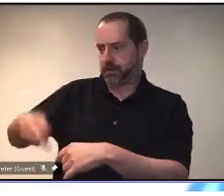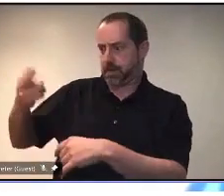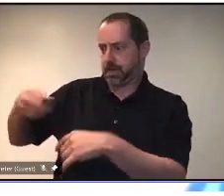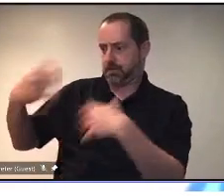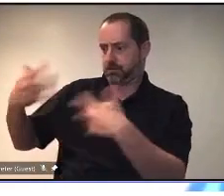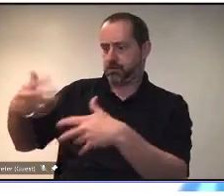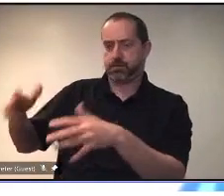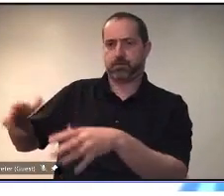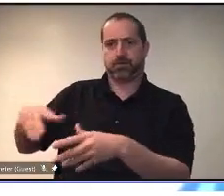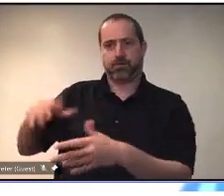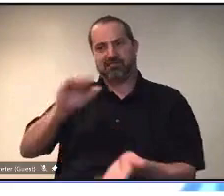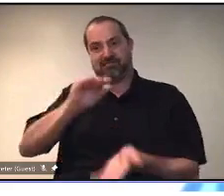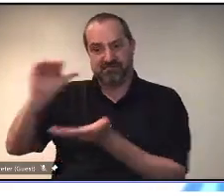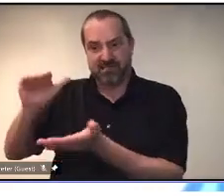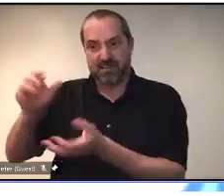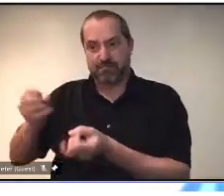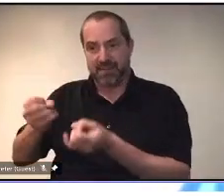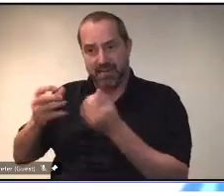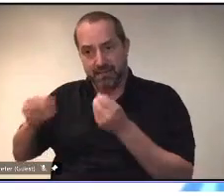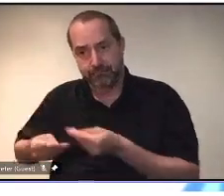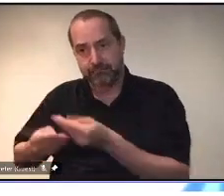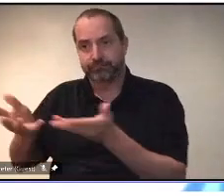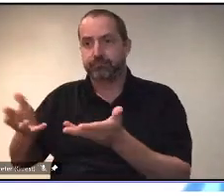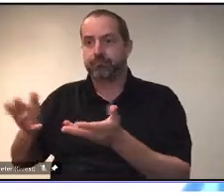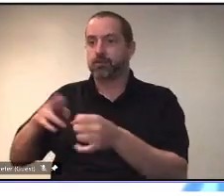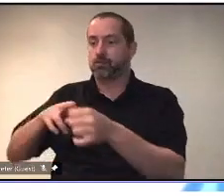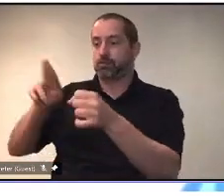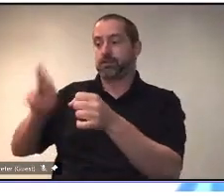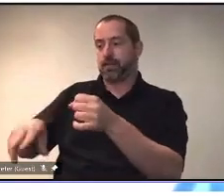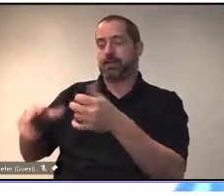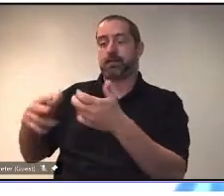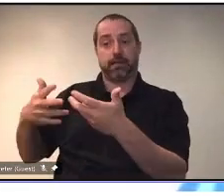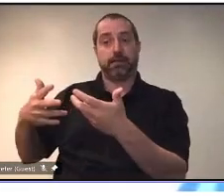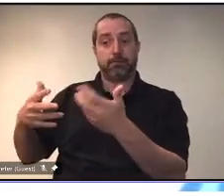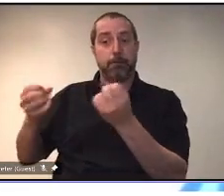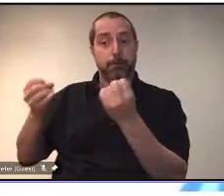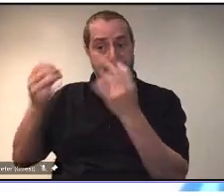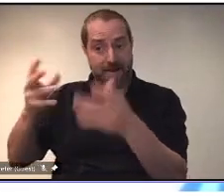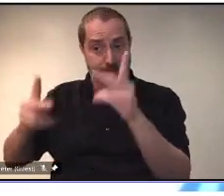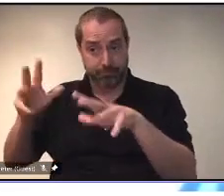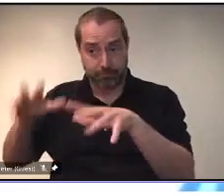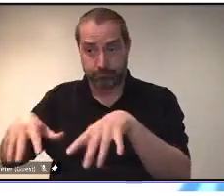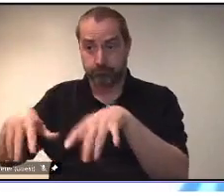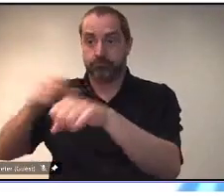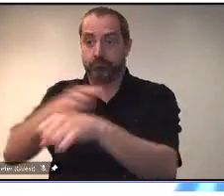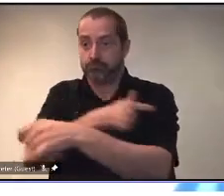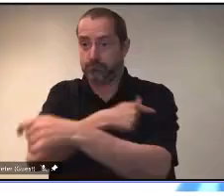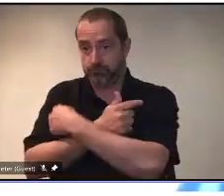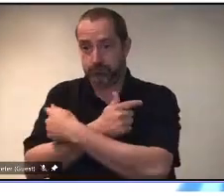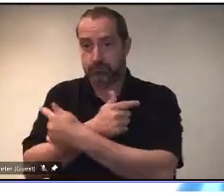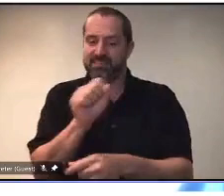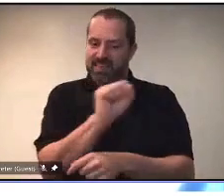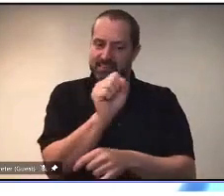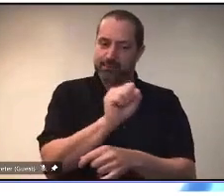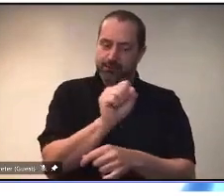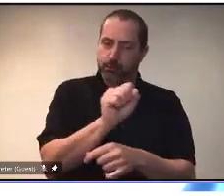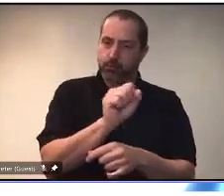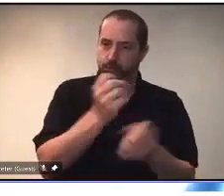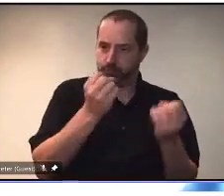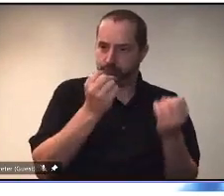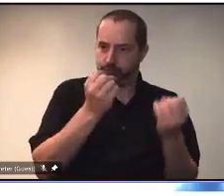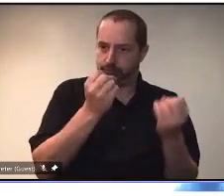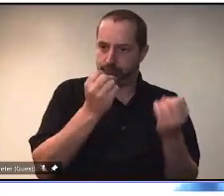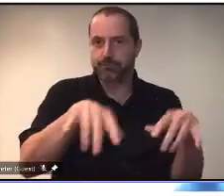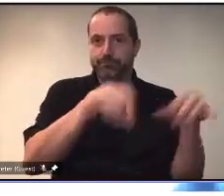highest uptake at a geographical level along with Saskatoon. And, you know, some rural areas throughout the province are